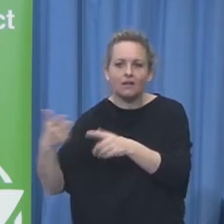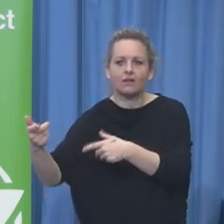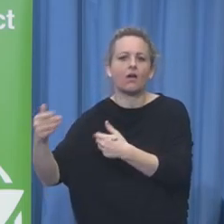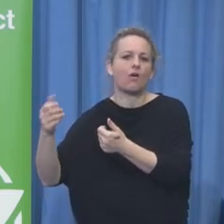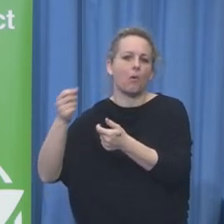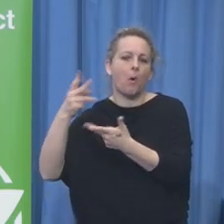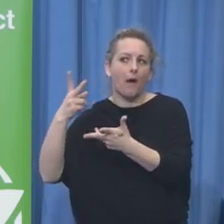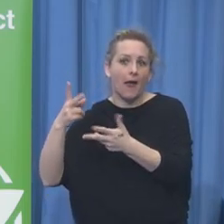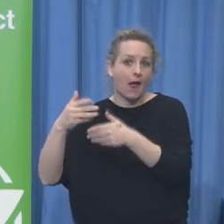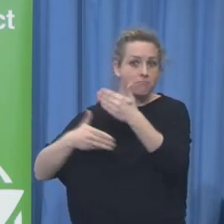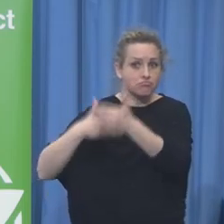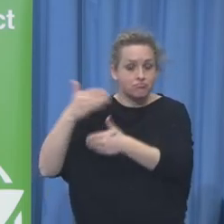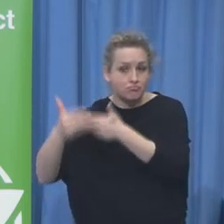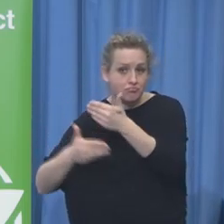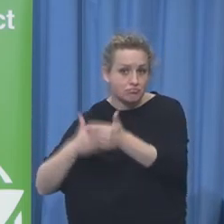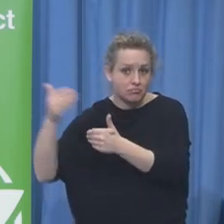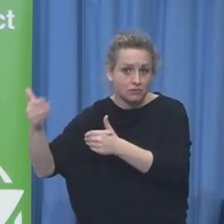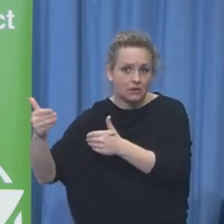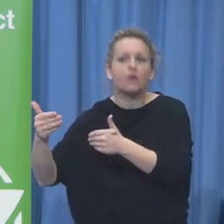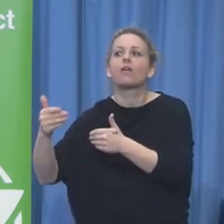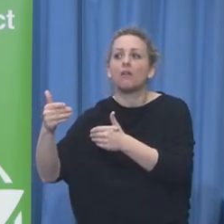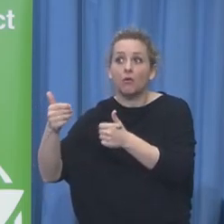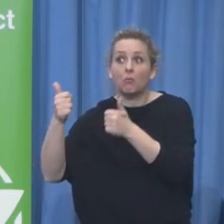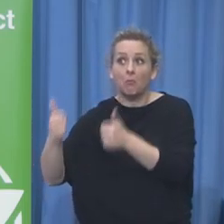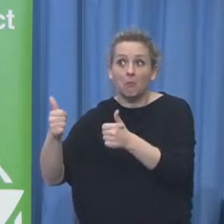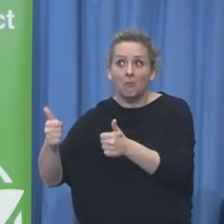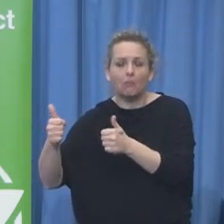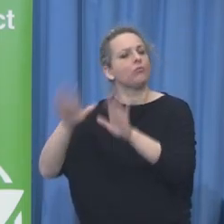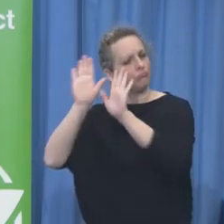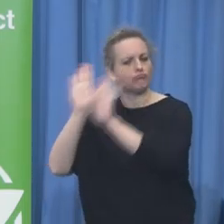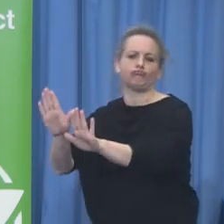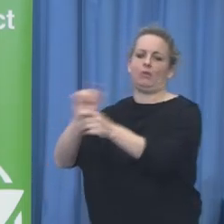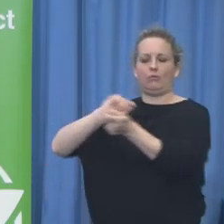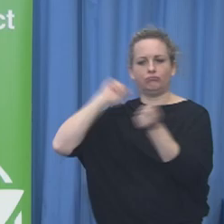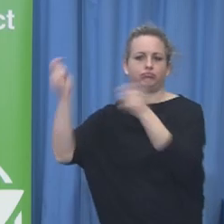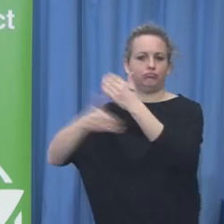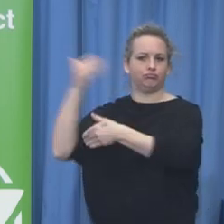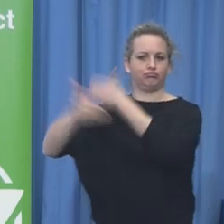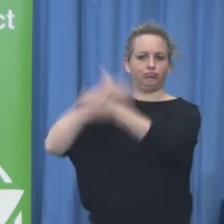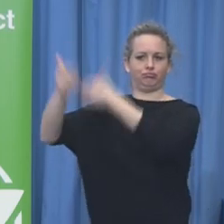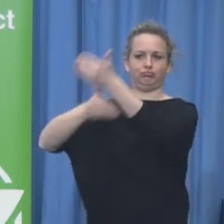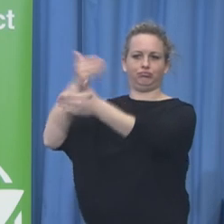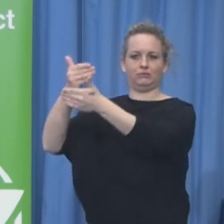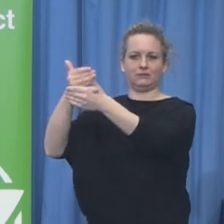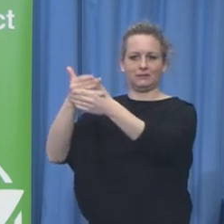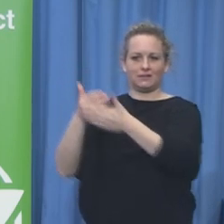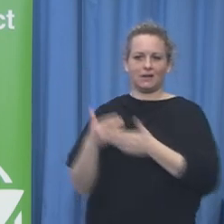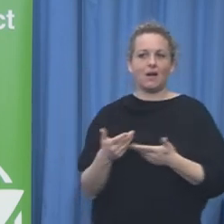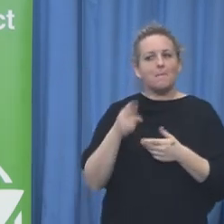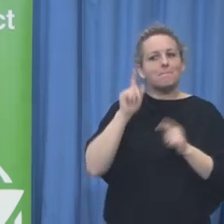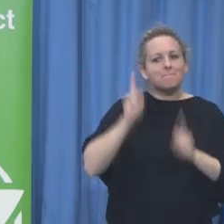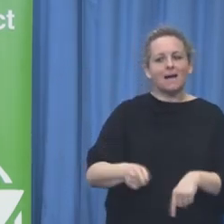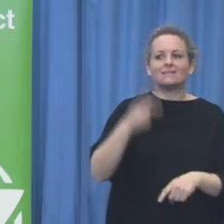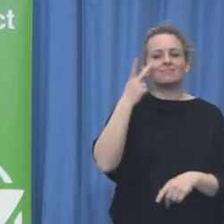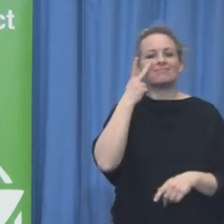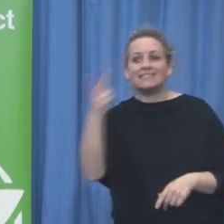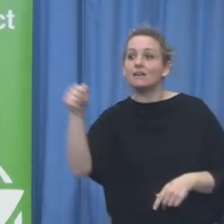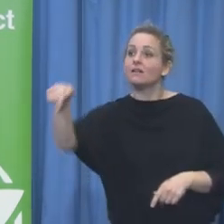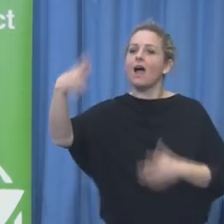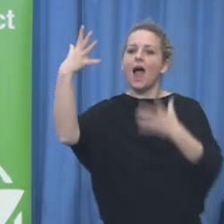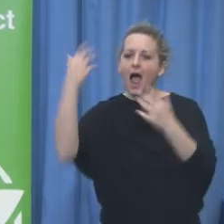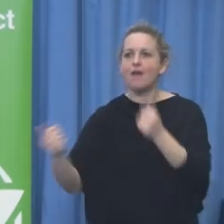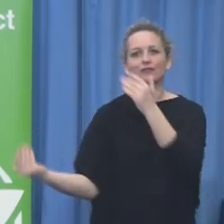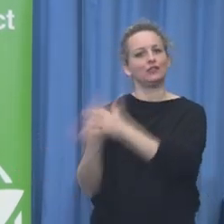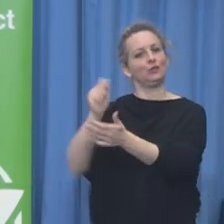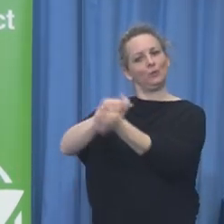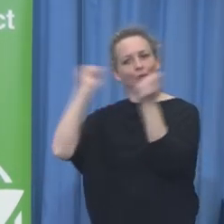key is to do something different. Exactly. And not accept the status quo. Exactly. Well, thank you very, very much. Massive round of applause